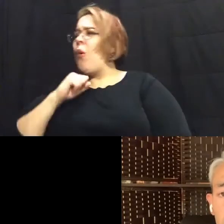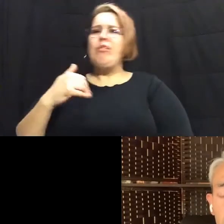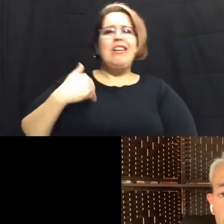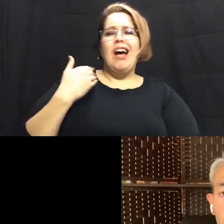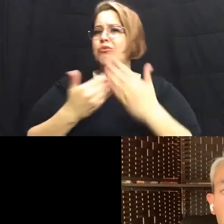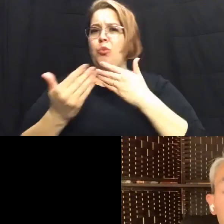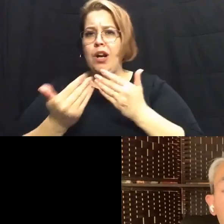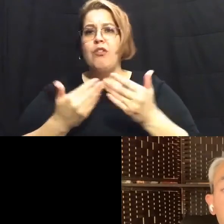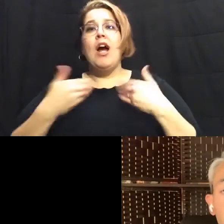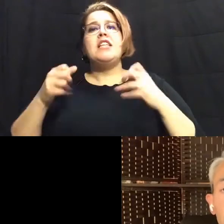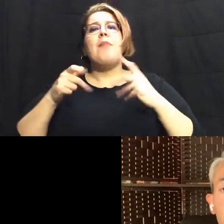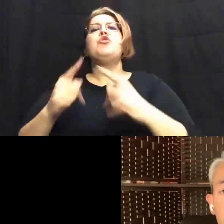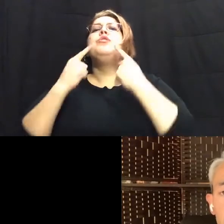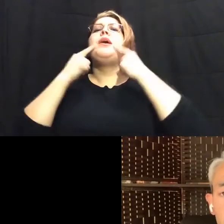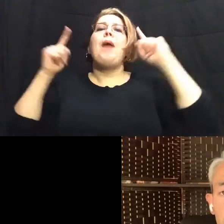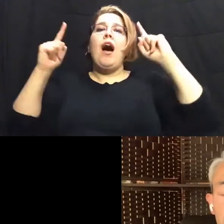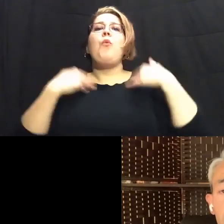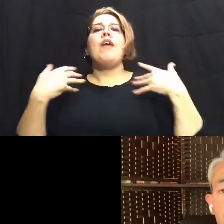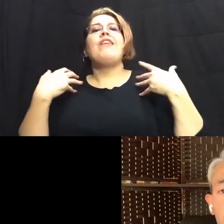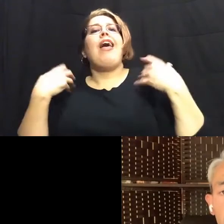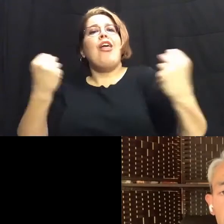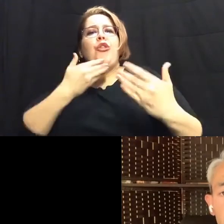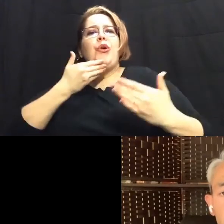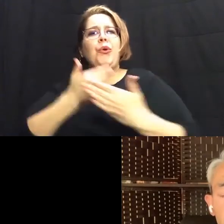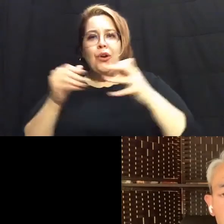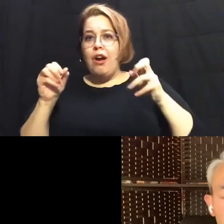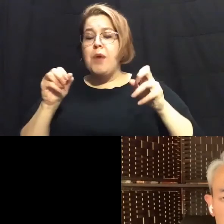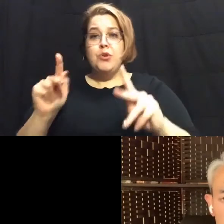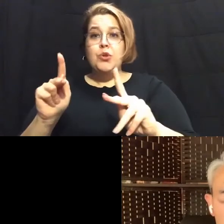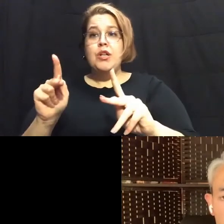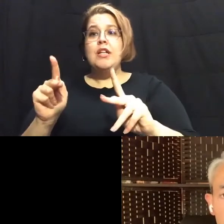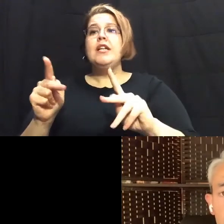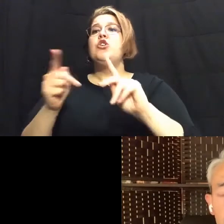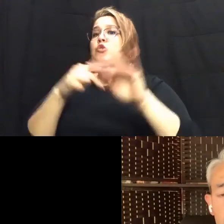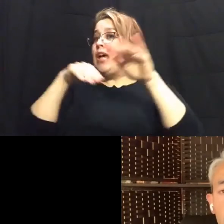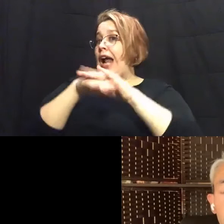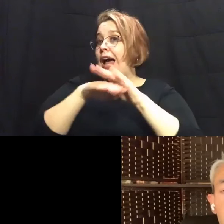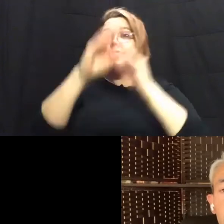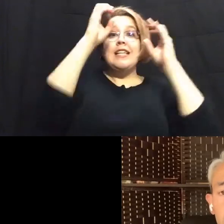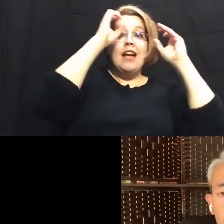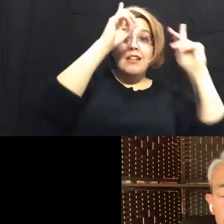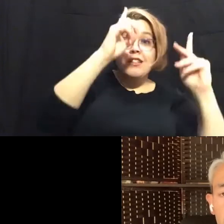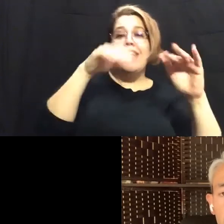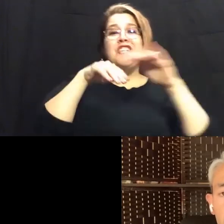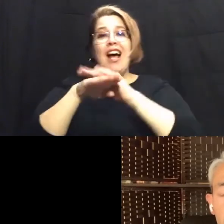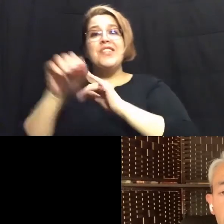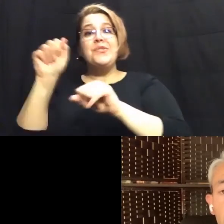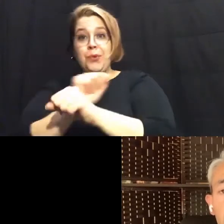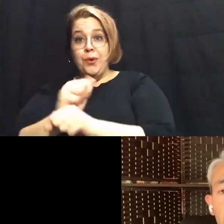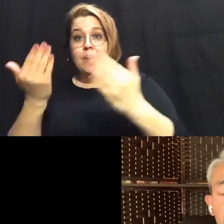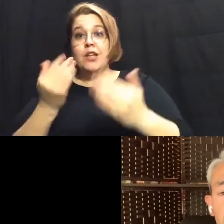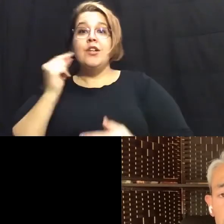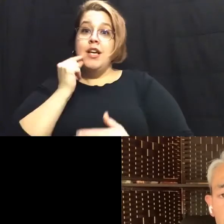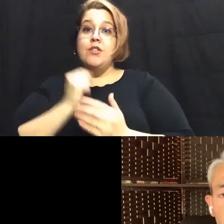opportunity to thrive that we have healthy opportunities uh to get access to education and jobs here in san antonio